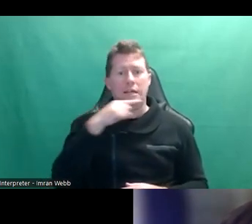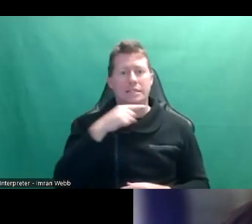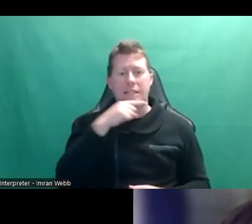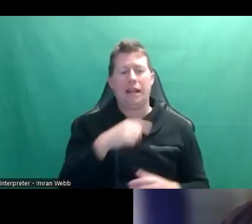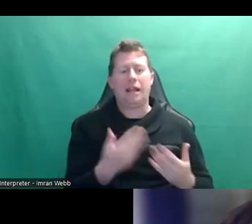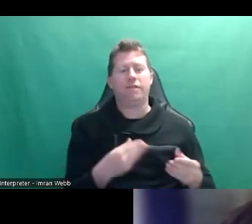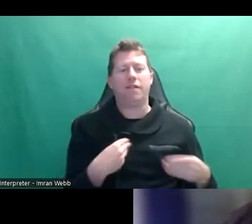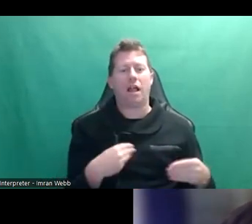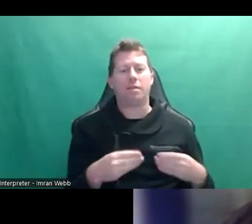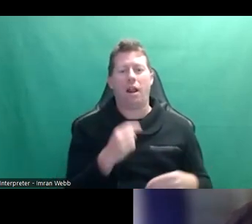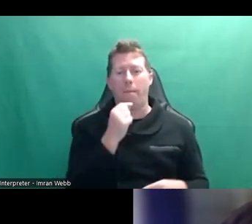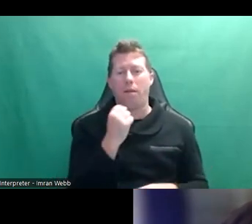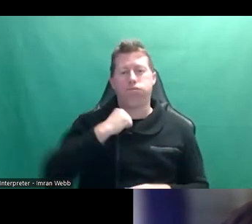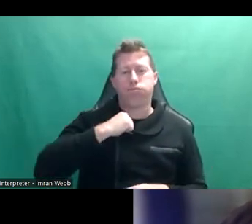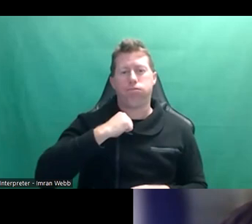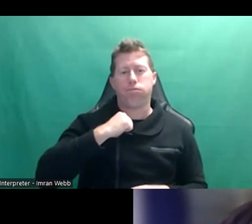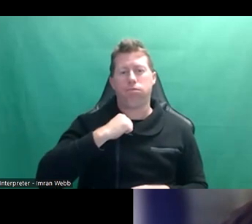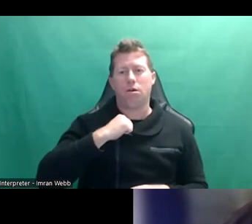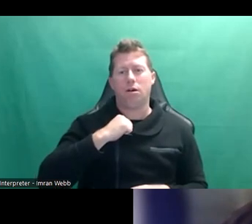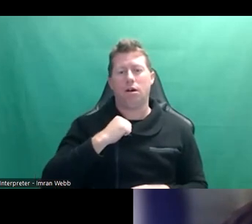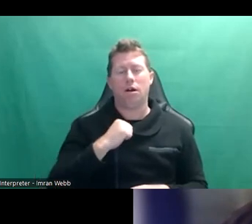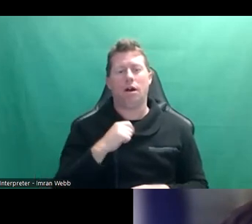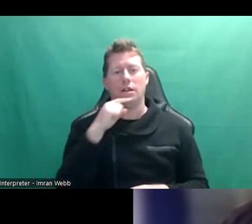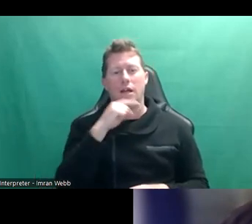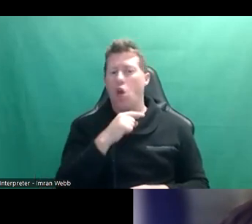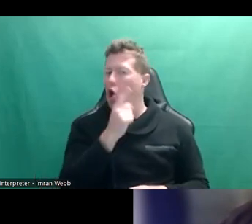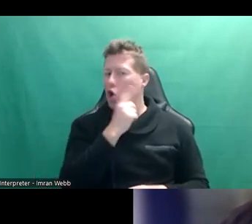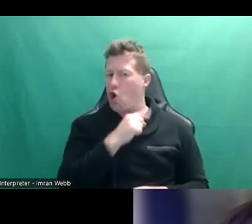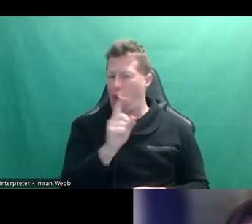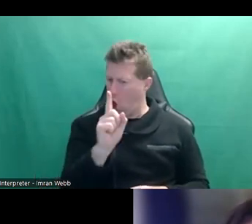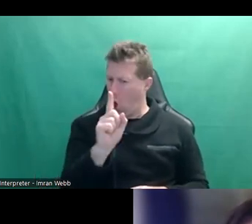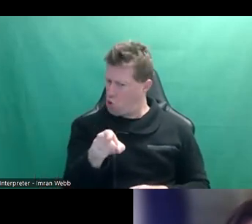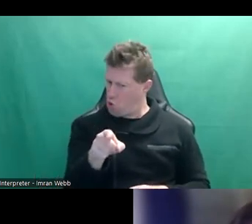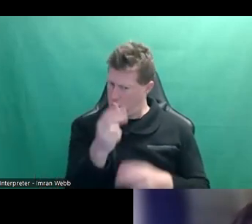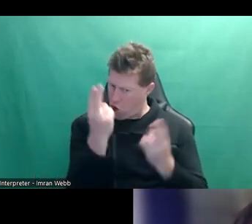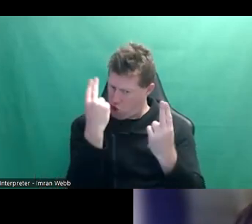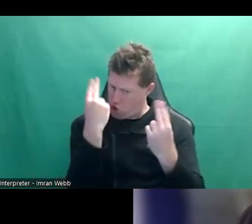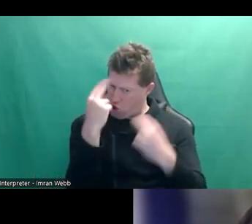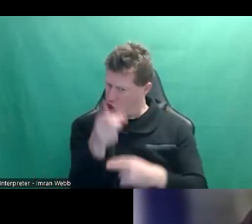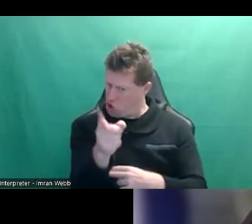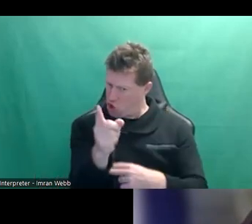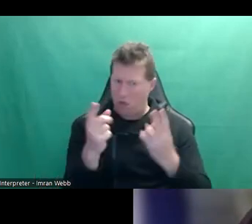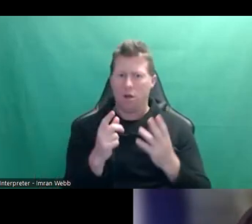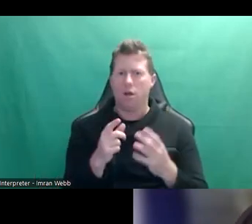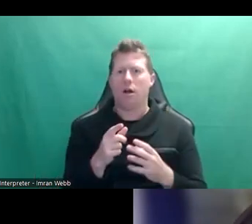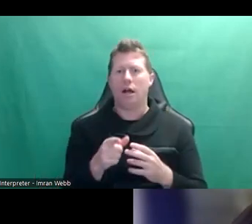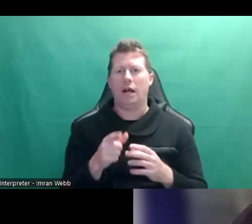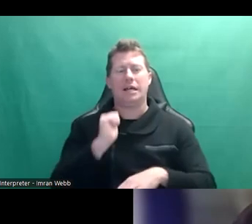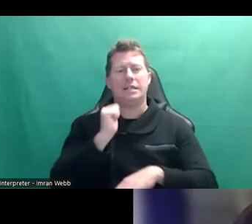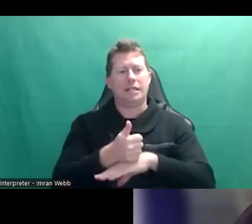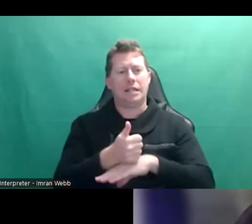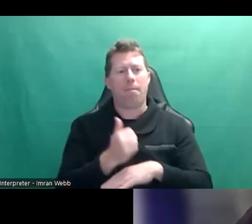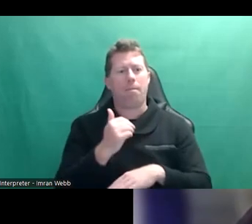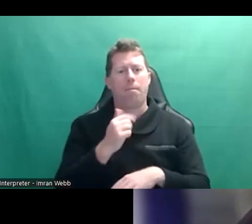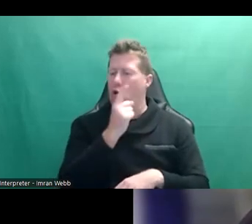more leeway to rebel or to ignore the instructions. the girls are expected to completely comply. Um, I think that's, to be